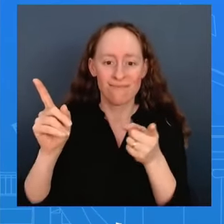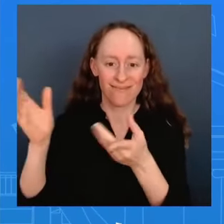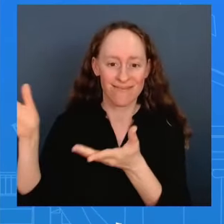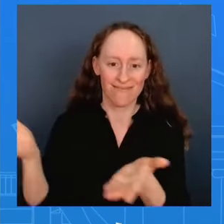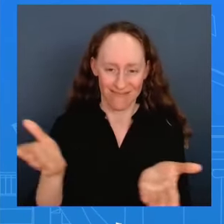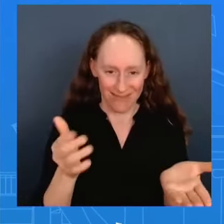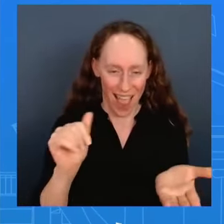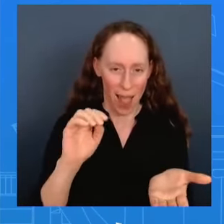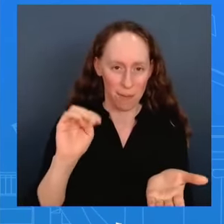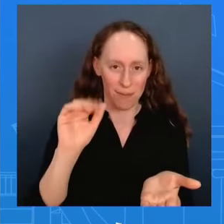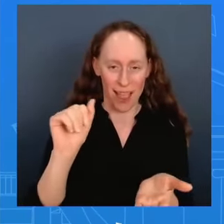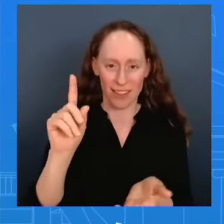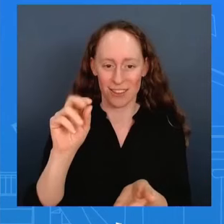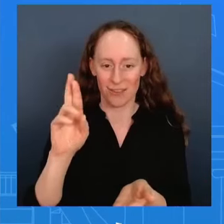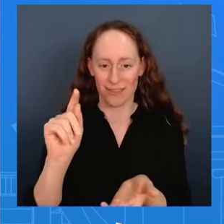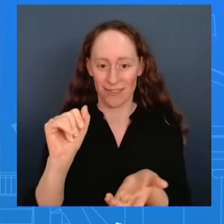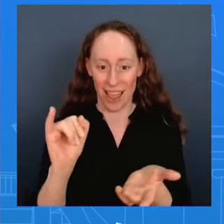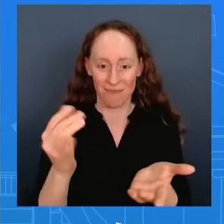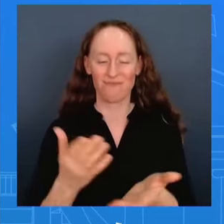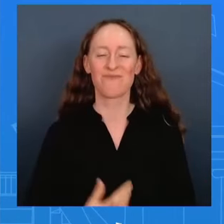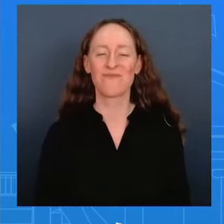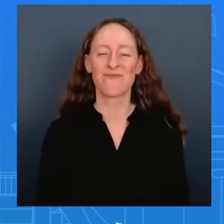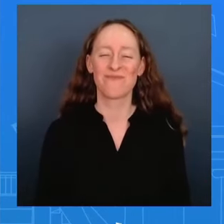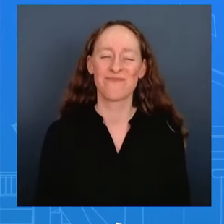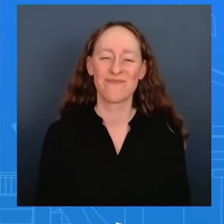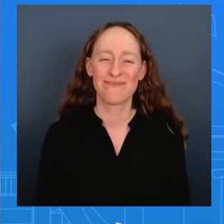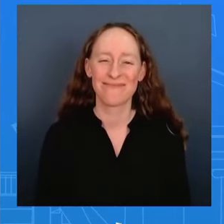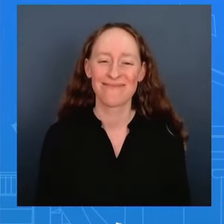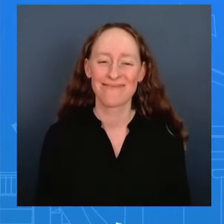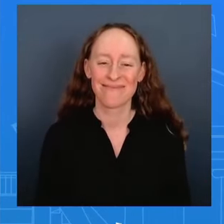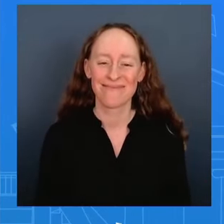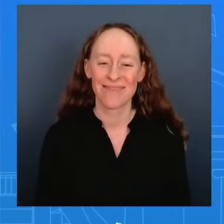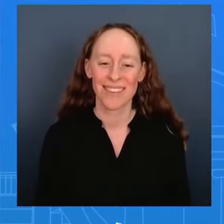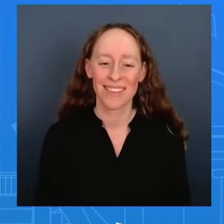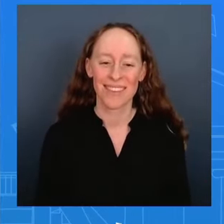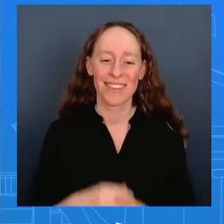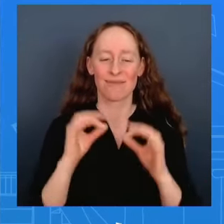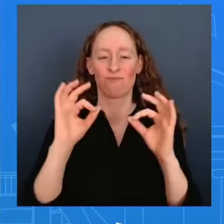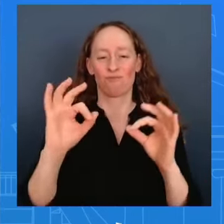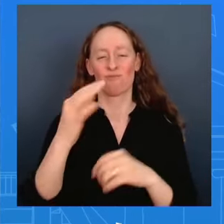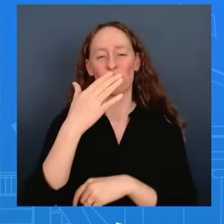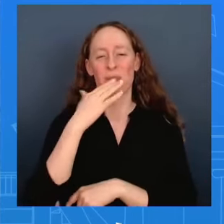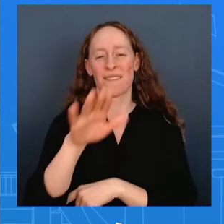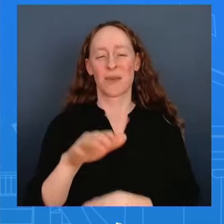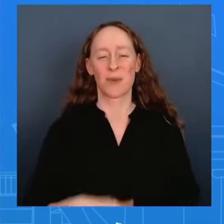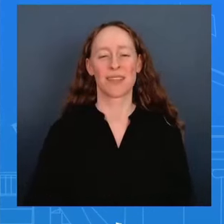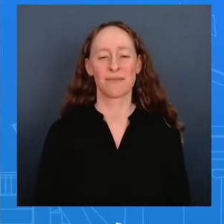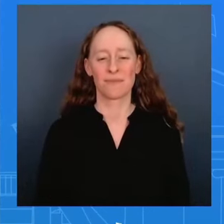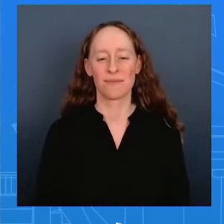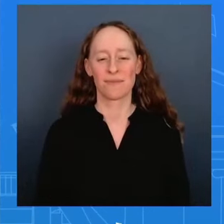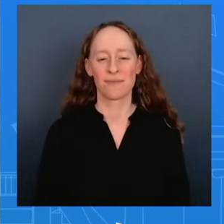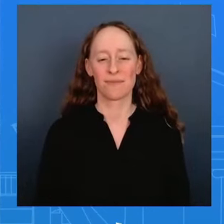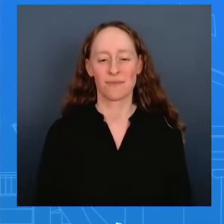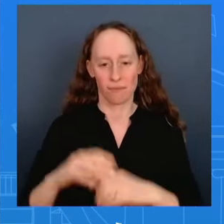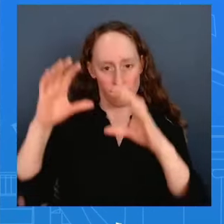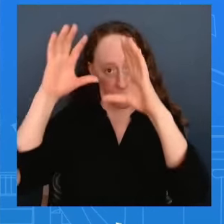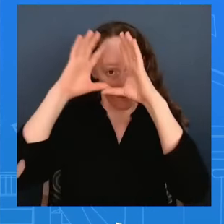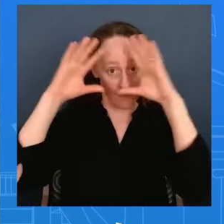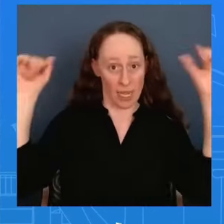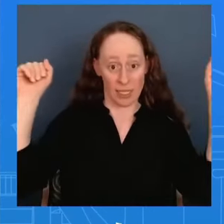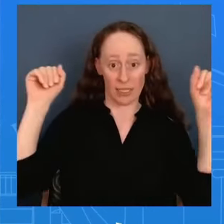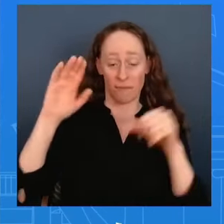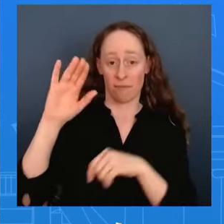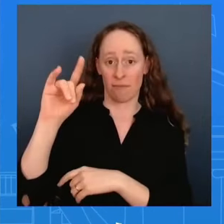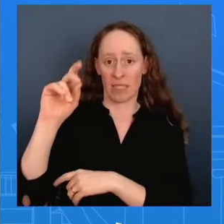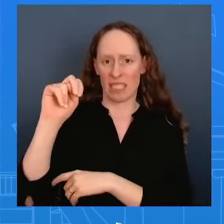well good afternoon everyone president biden has consistently been clear that he will take action to